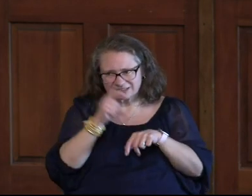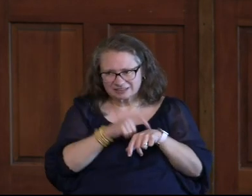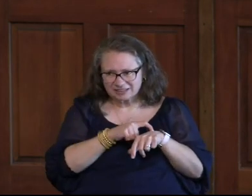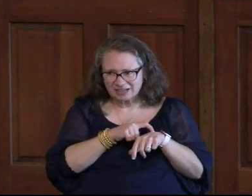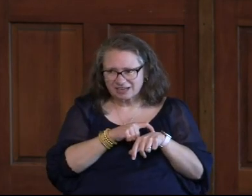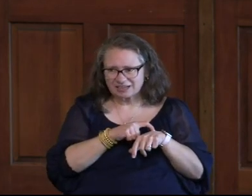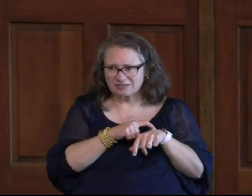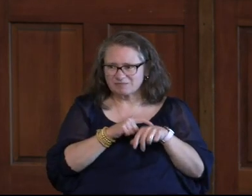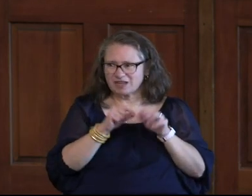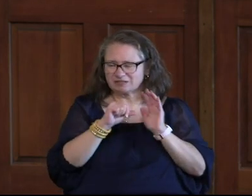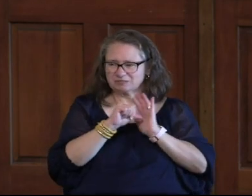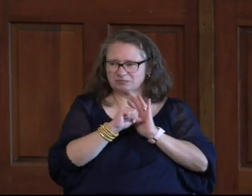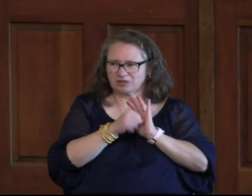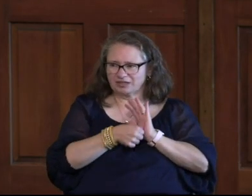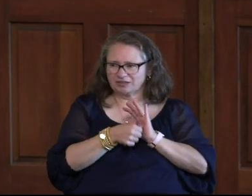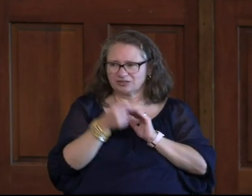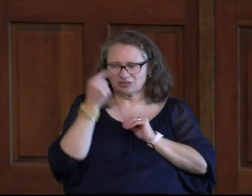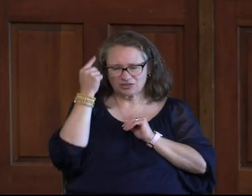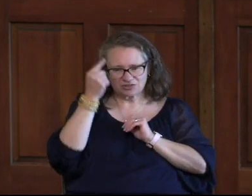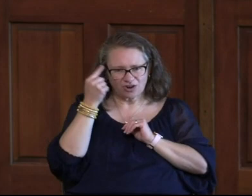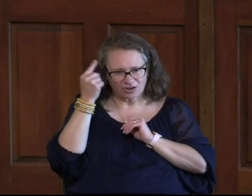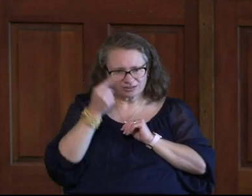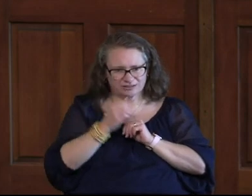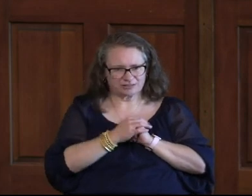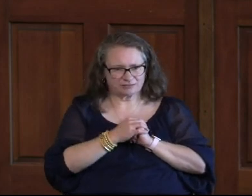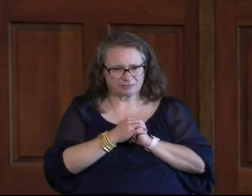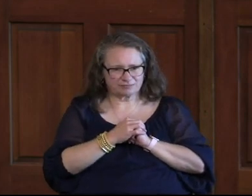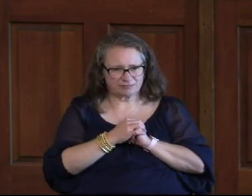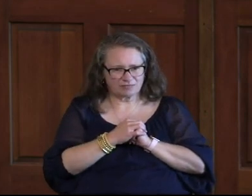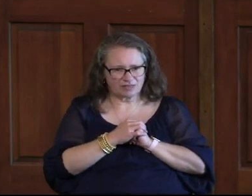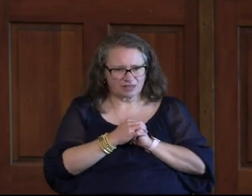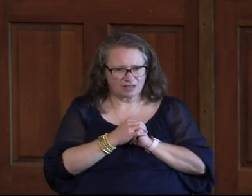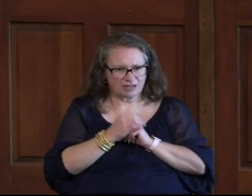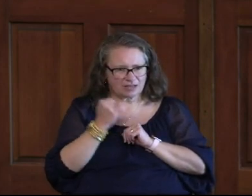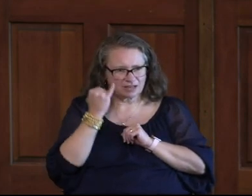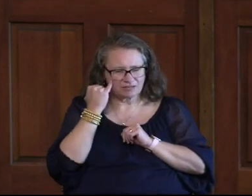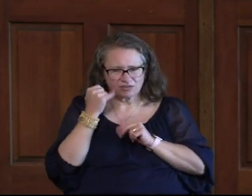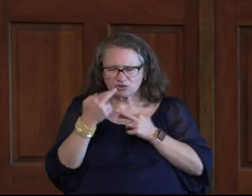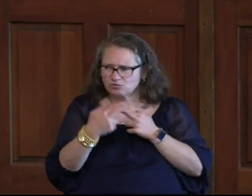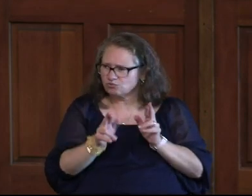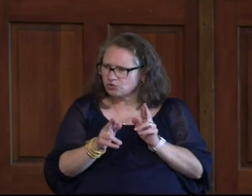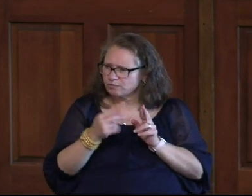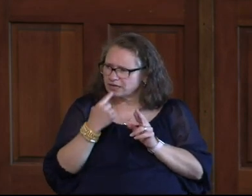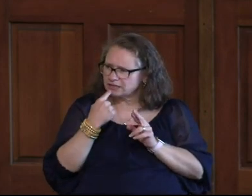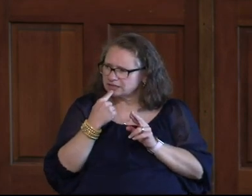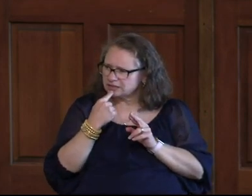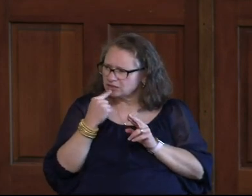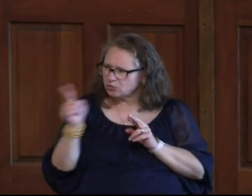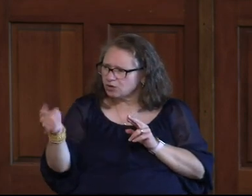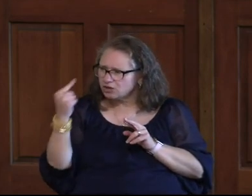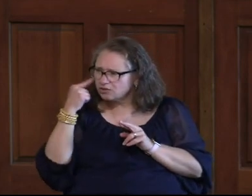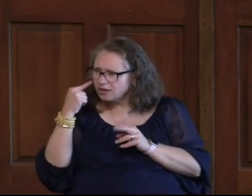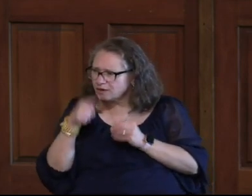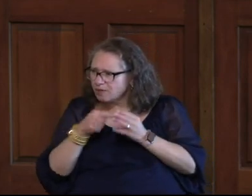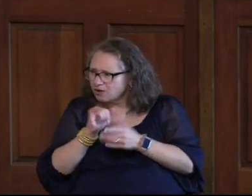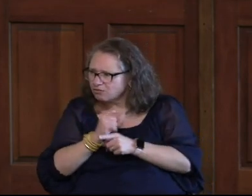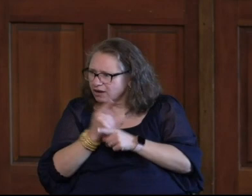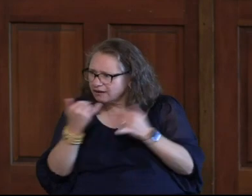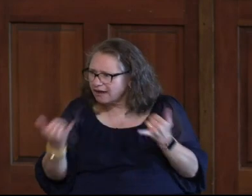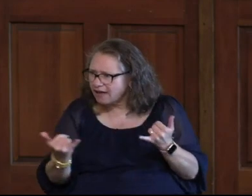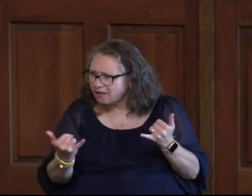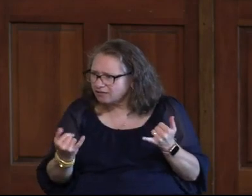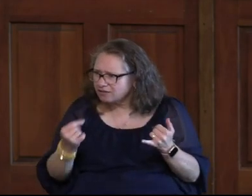time That is permeating Your mind I bet if we Went around this Room I could say What are you Thinking about Right now?